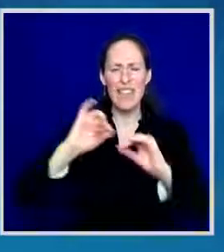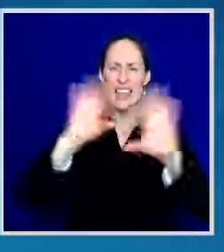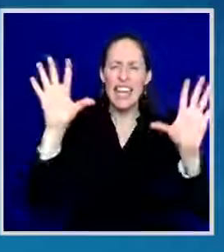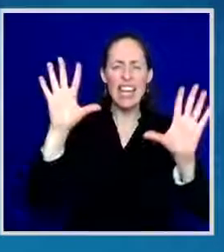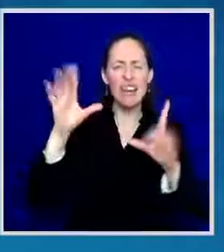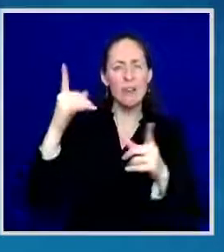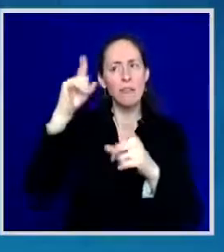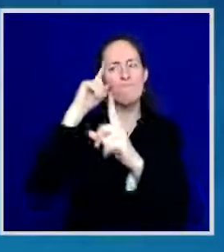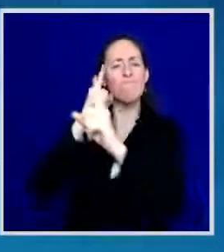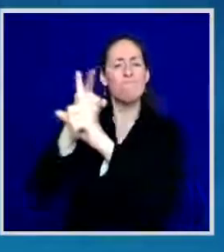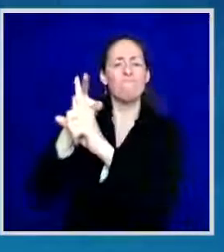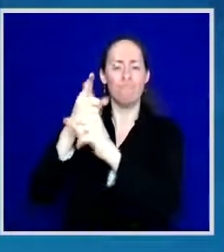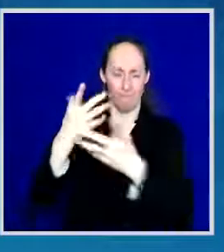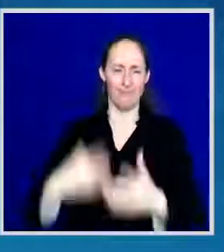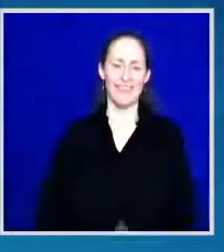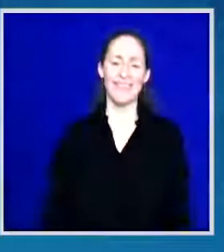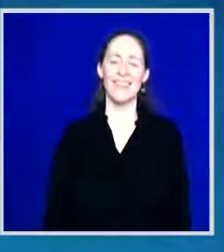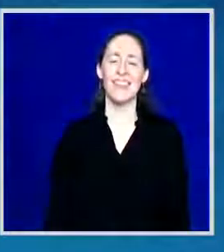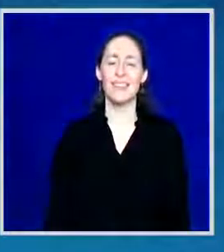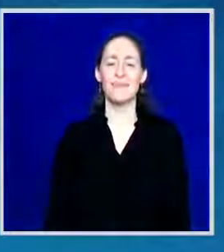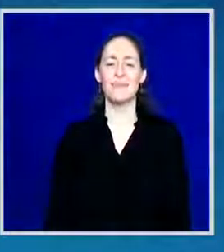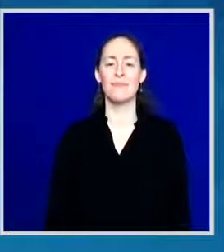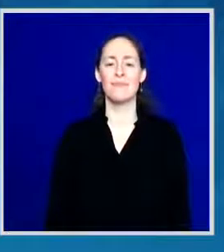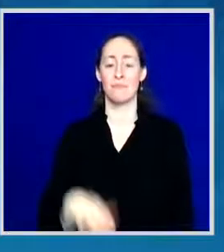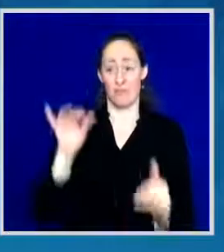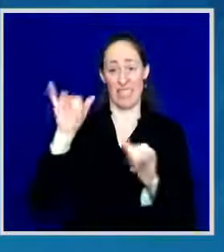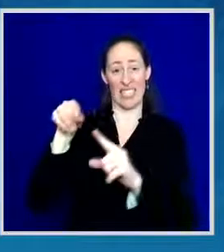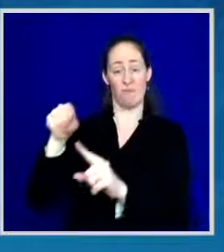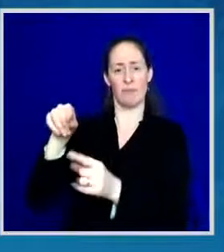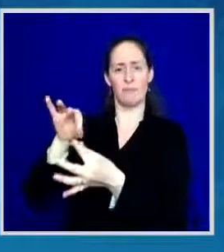that is the spirit we must summon.